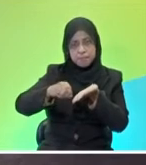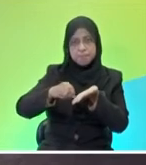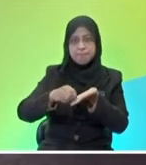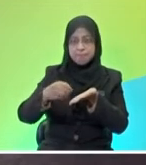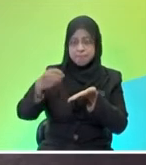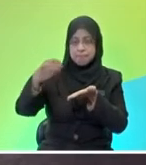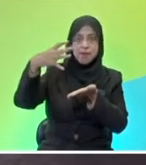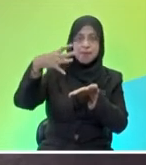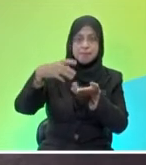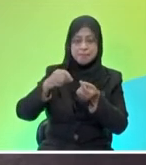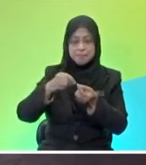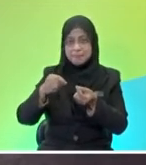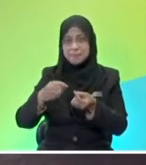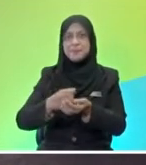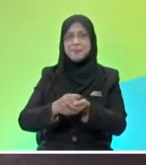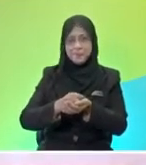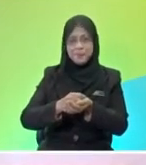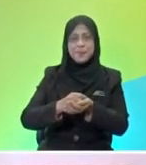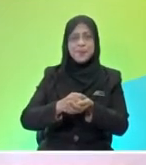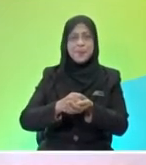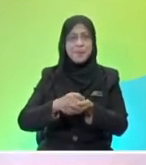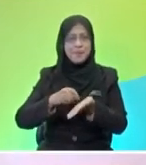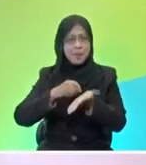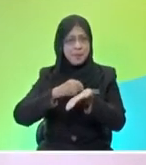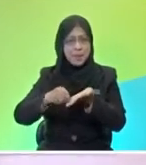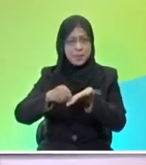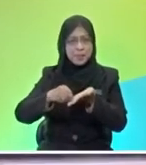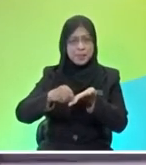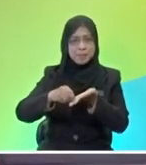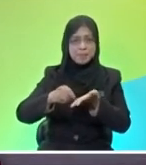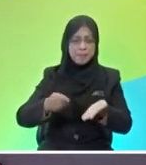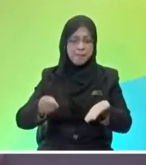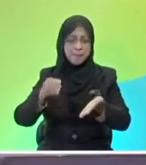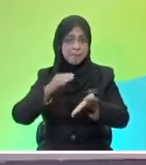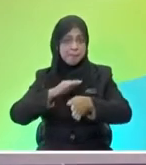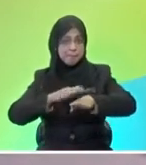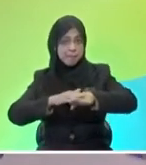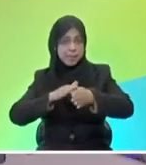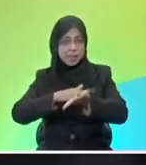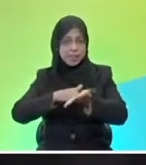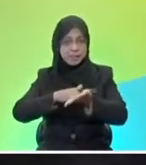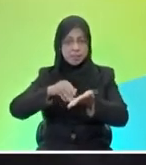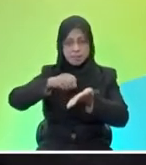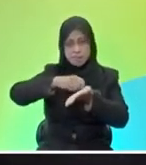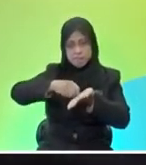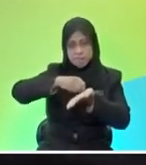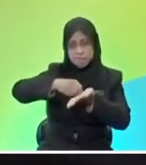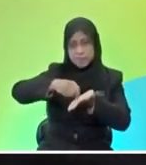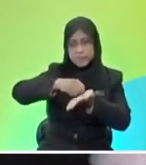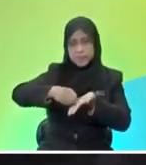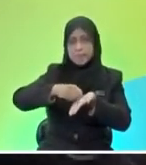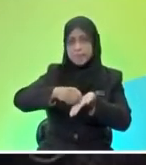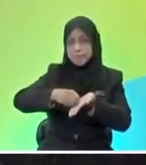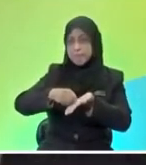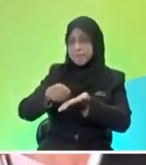And when we place this match on top of another surface, and we scrub it real hard, it will